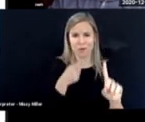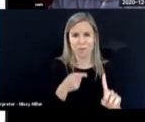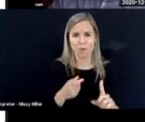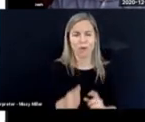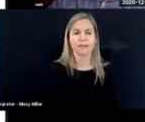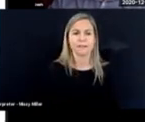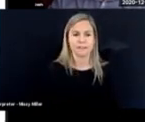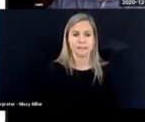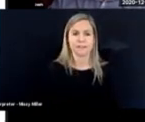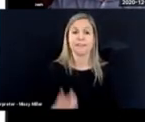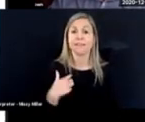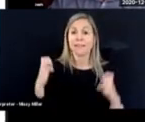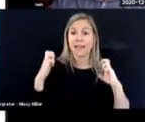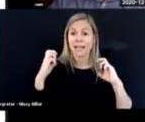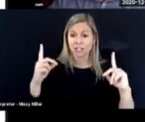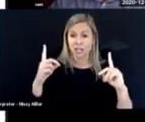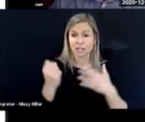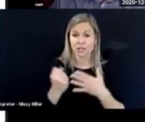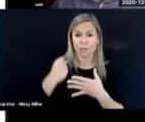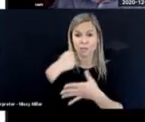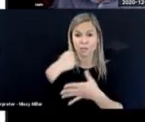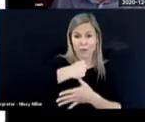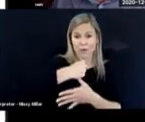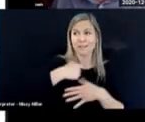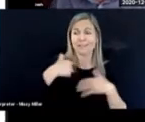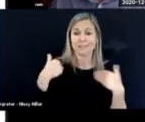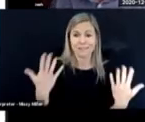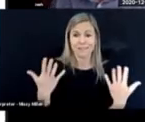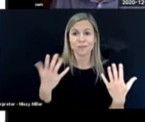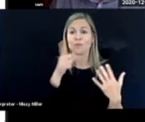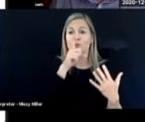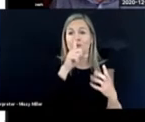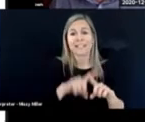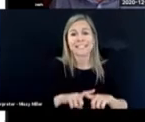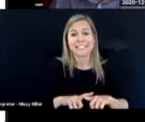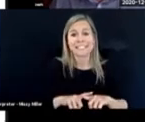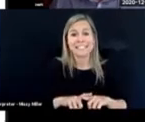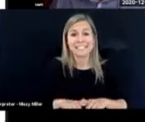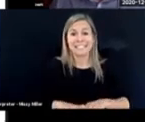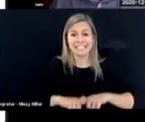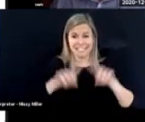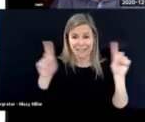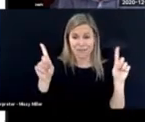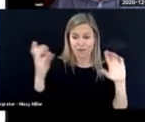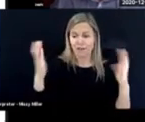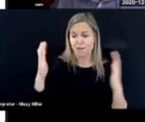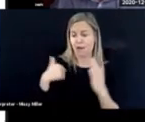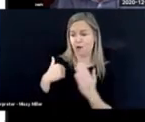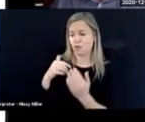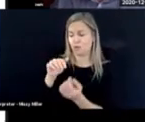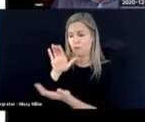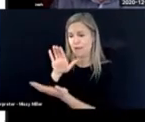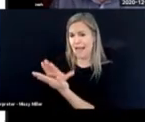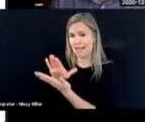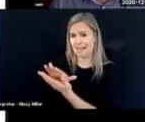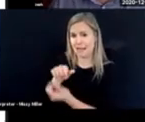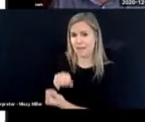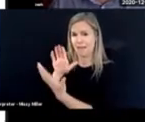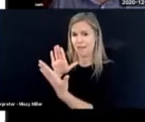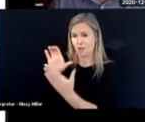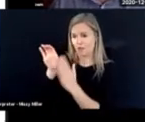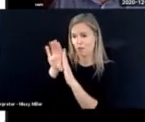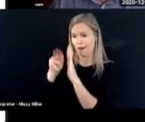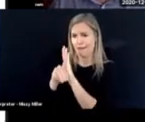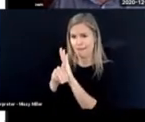First of all, the educational priorities. Very different to an academic